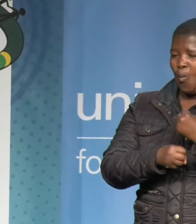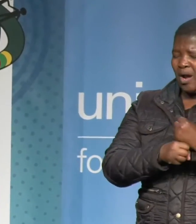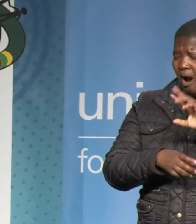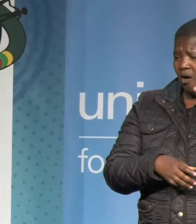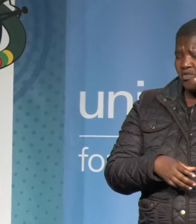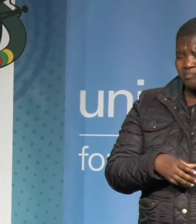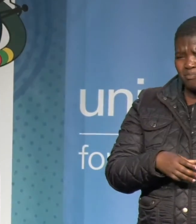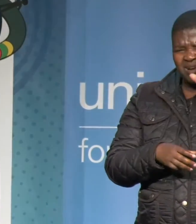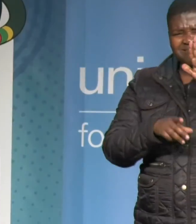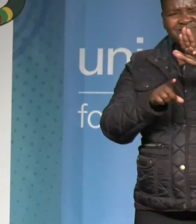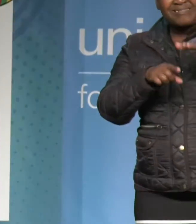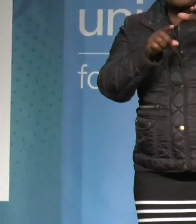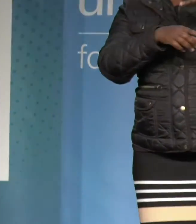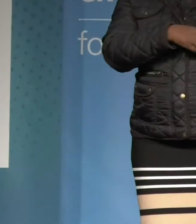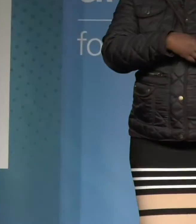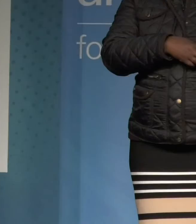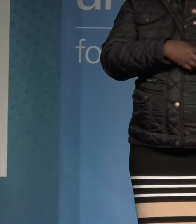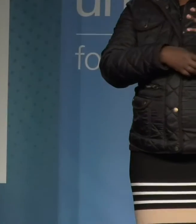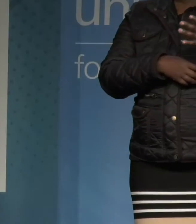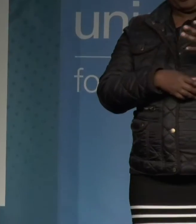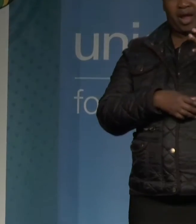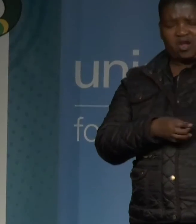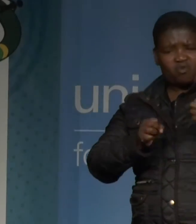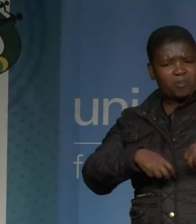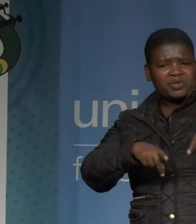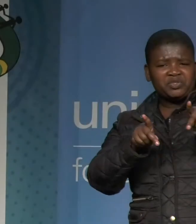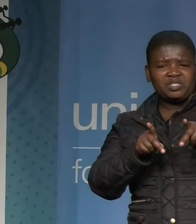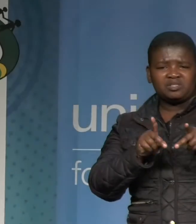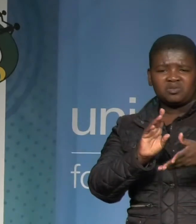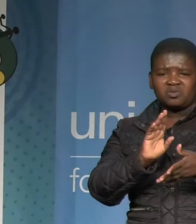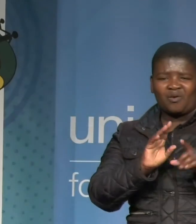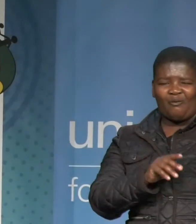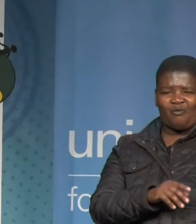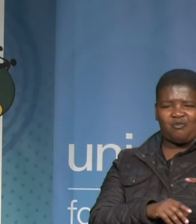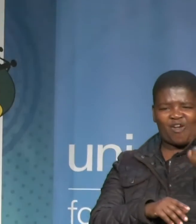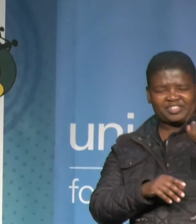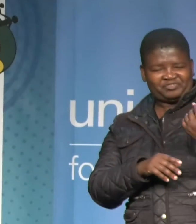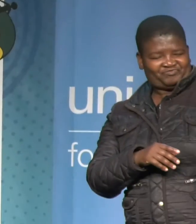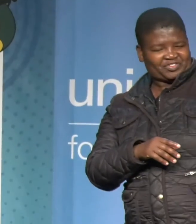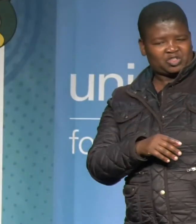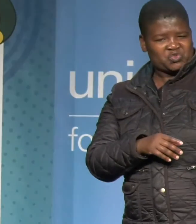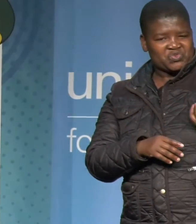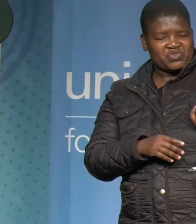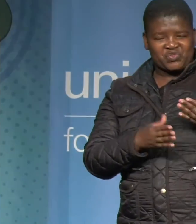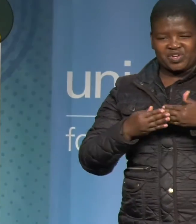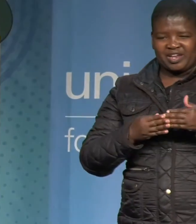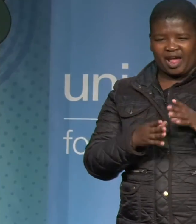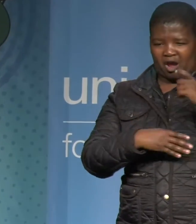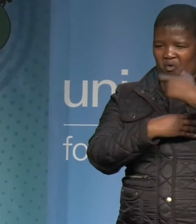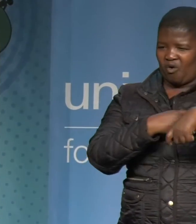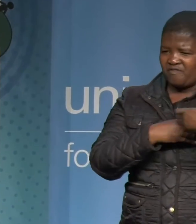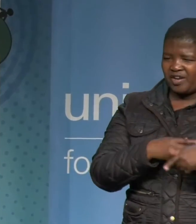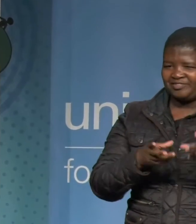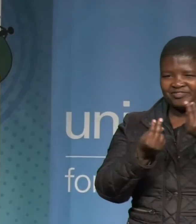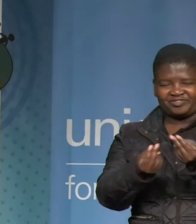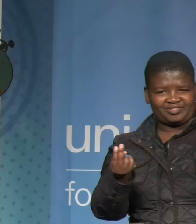remember in 1994, I had the opportunity to attend my very first child and youth care conference. And it was